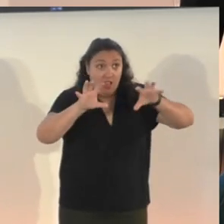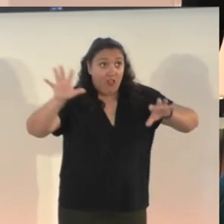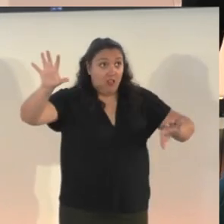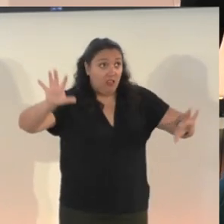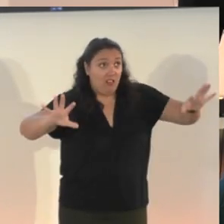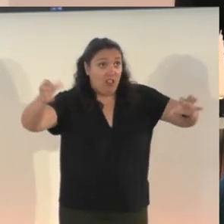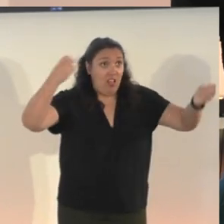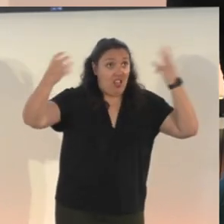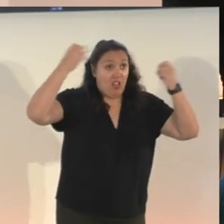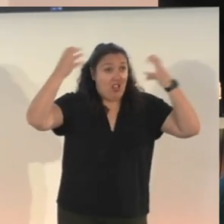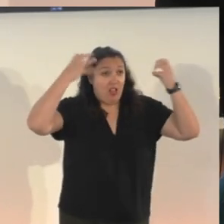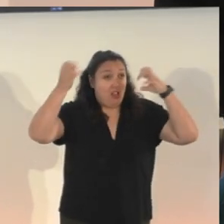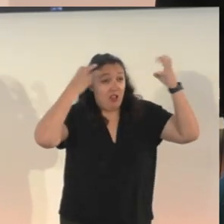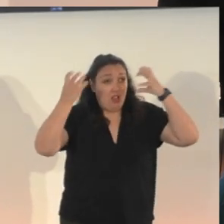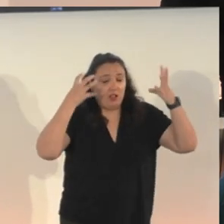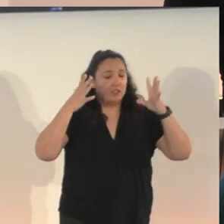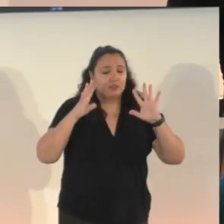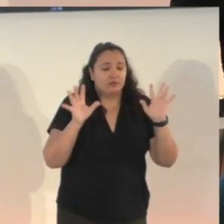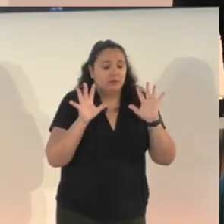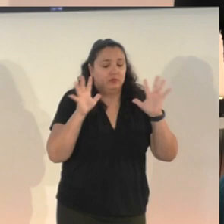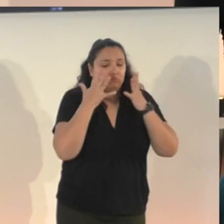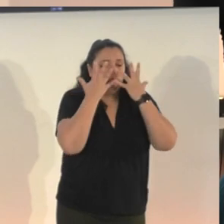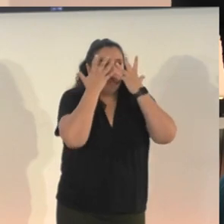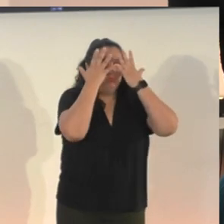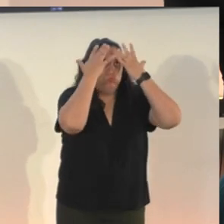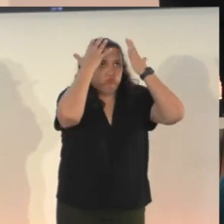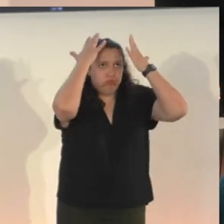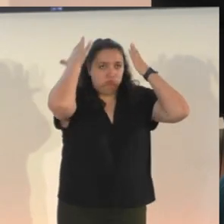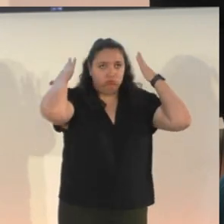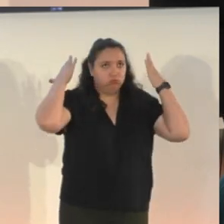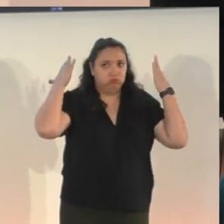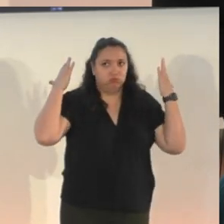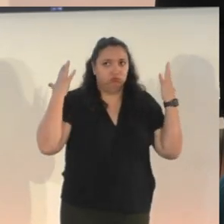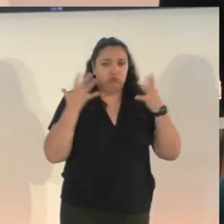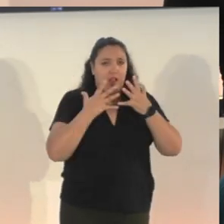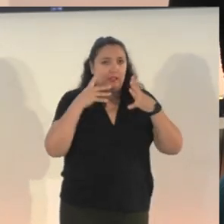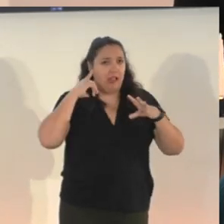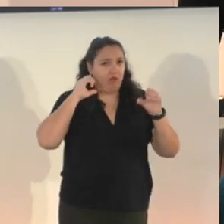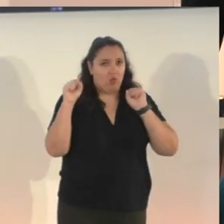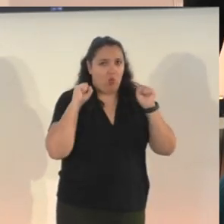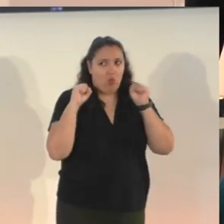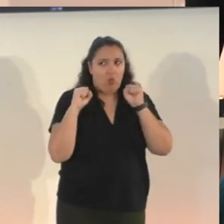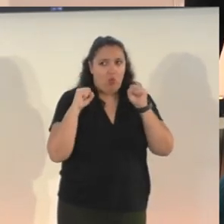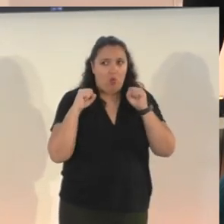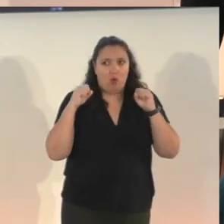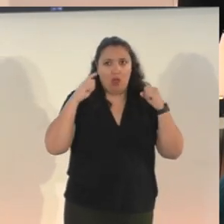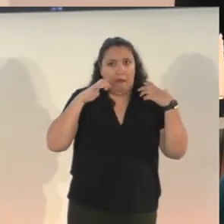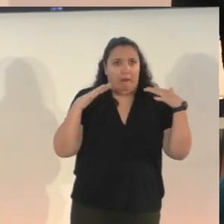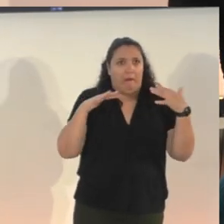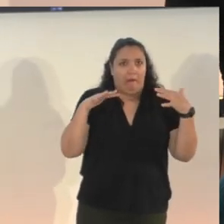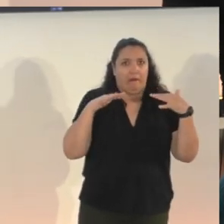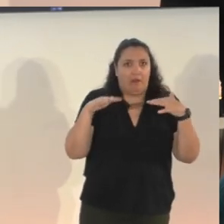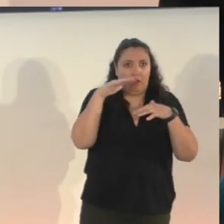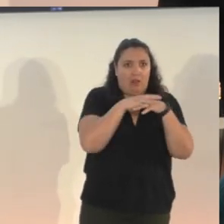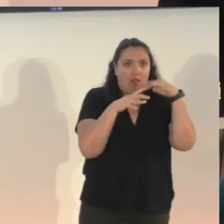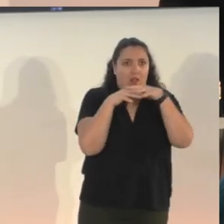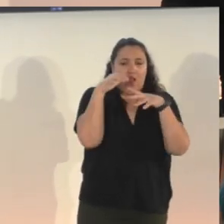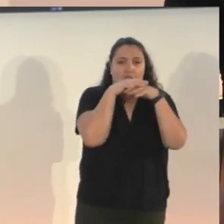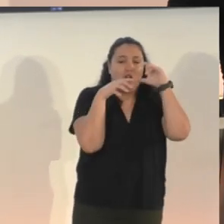it was very cacophonous and just very hard for